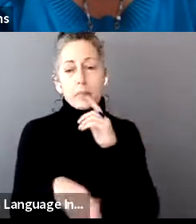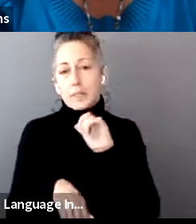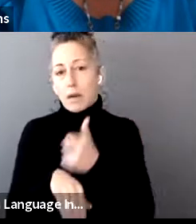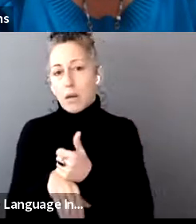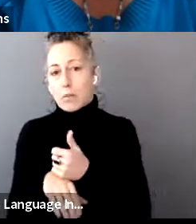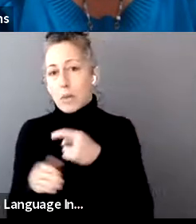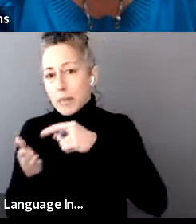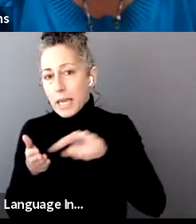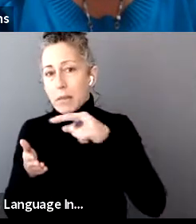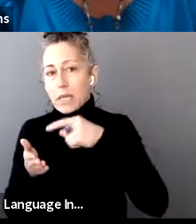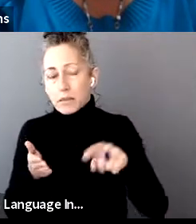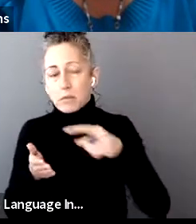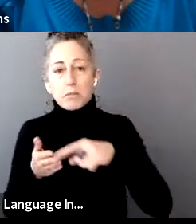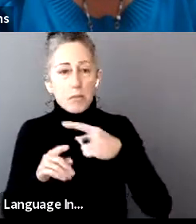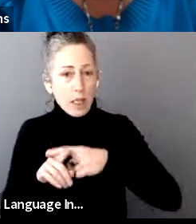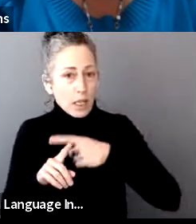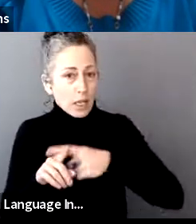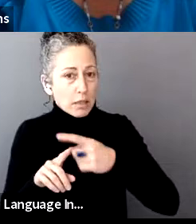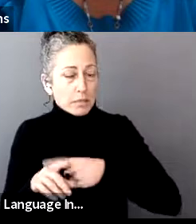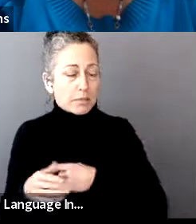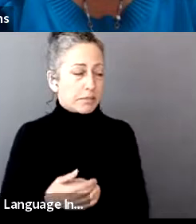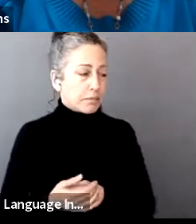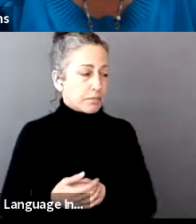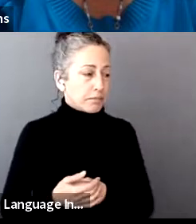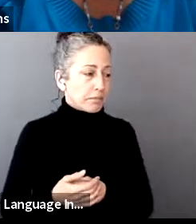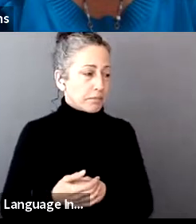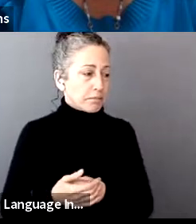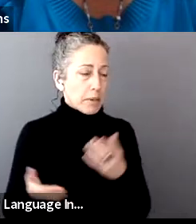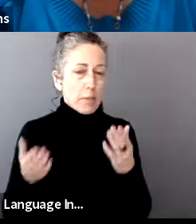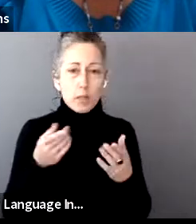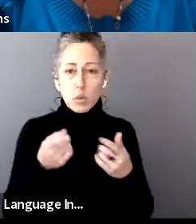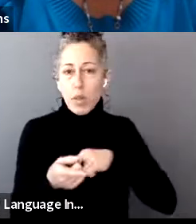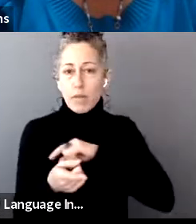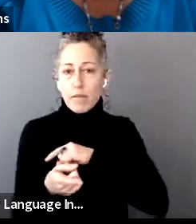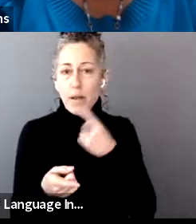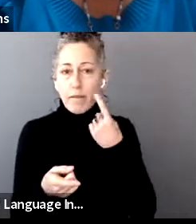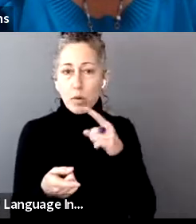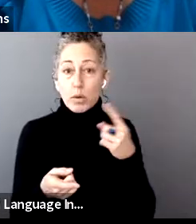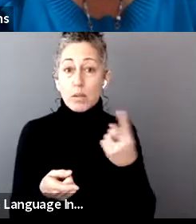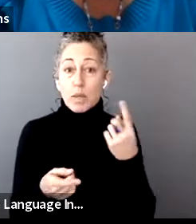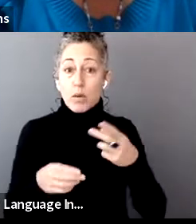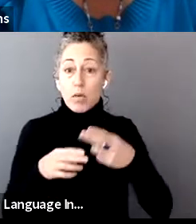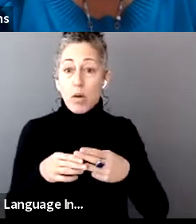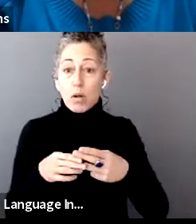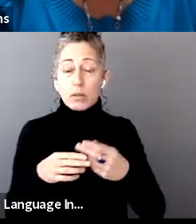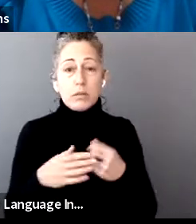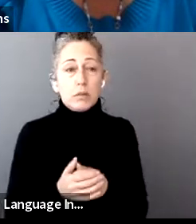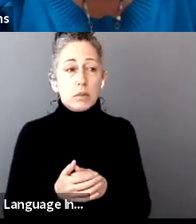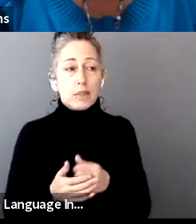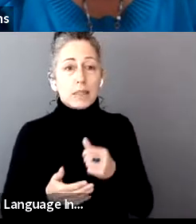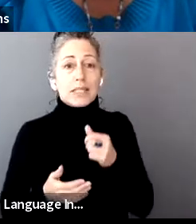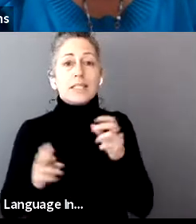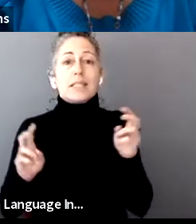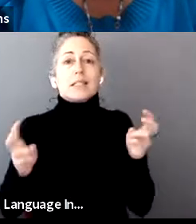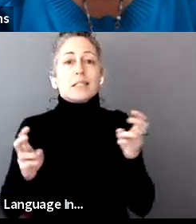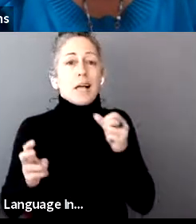afford to pay. You might also be qualified for what we call as currently not collectible until